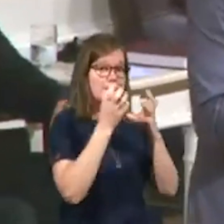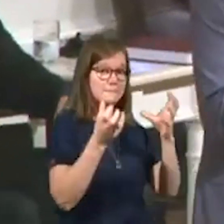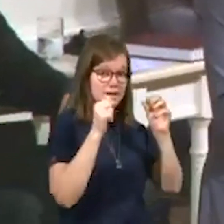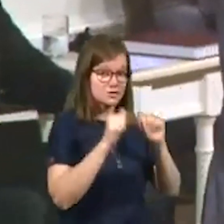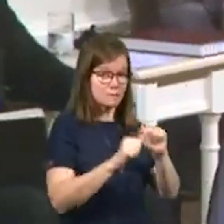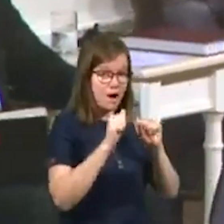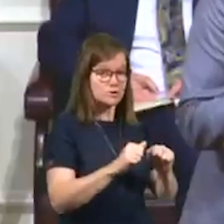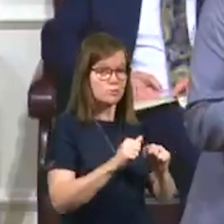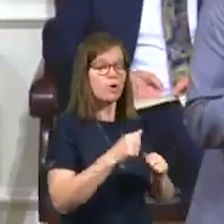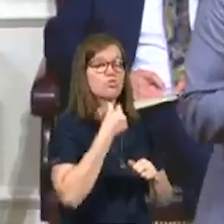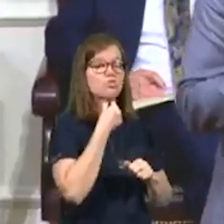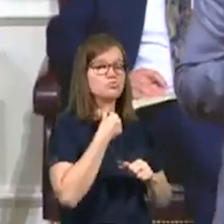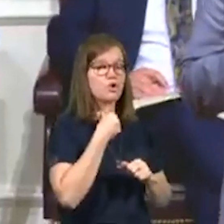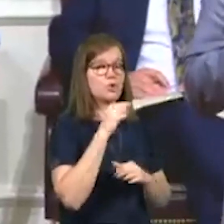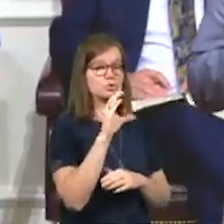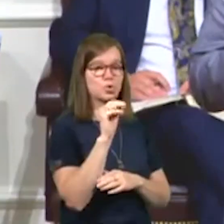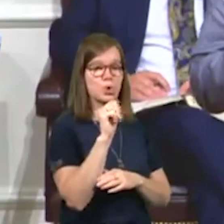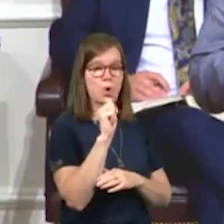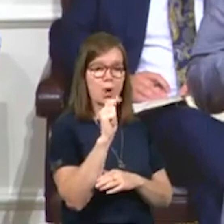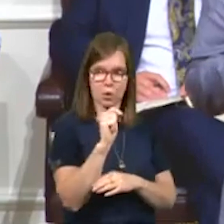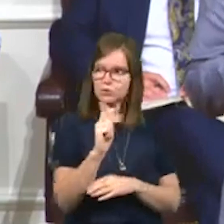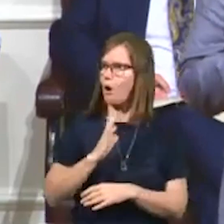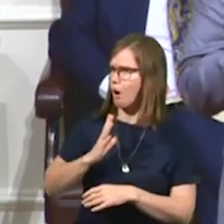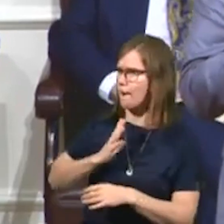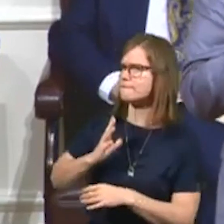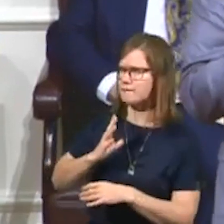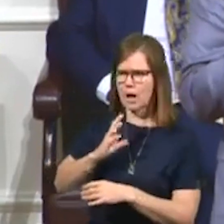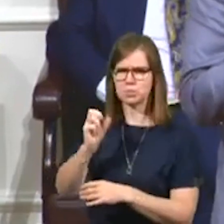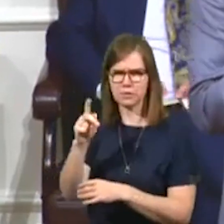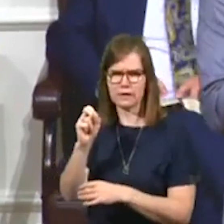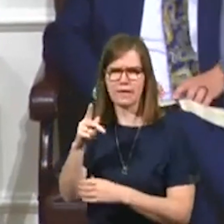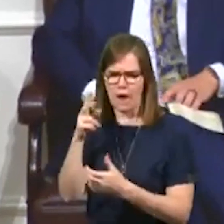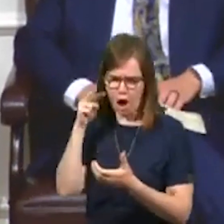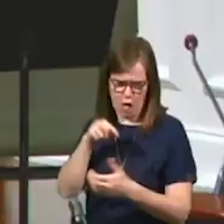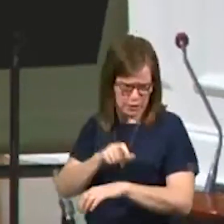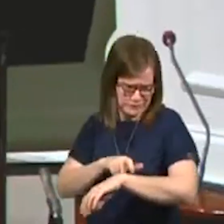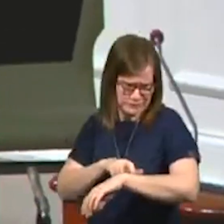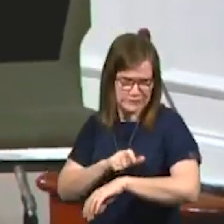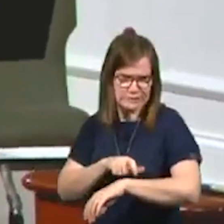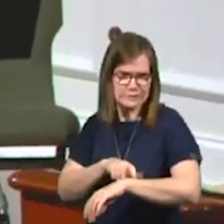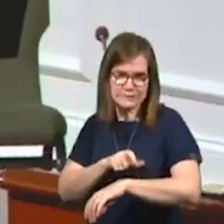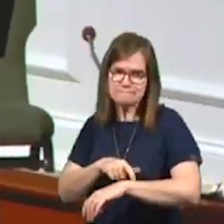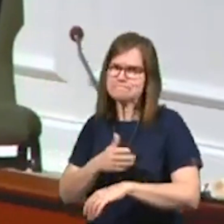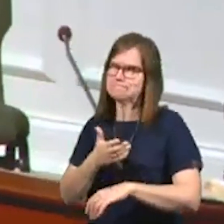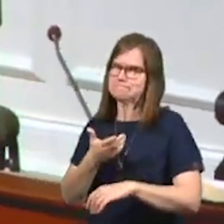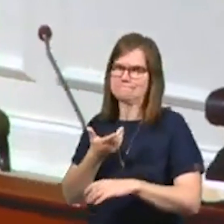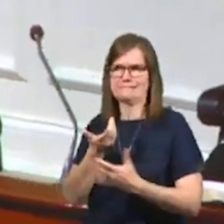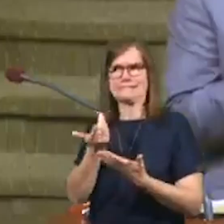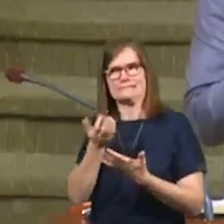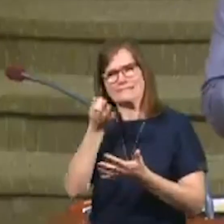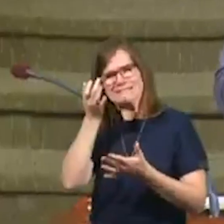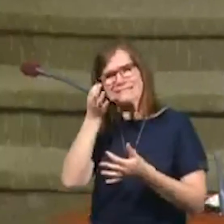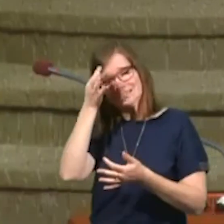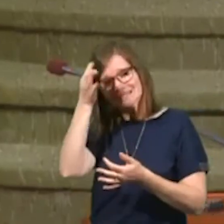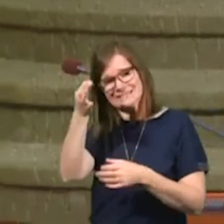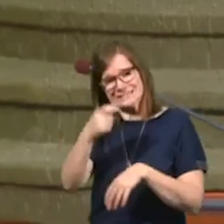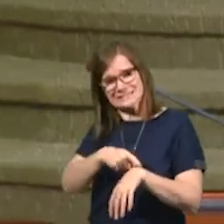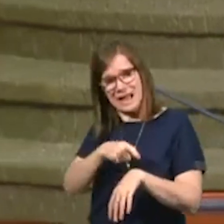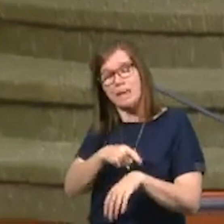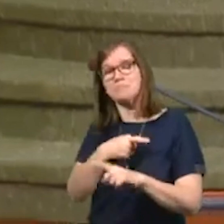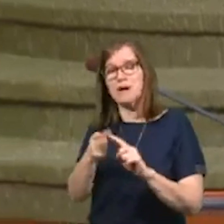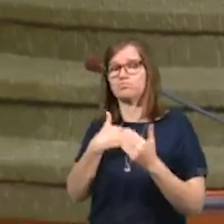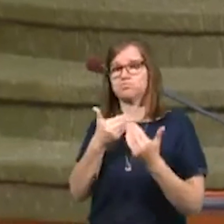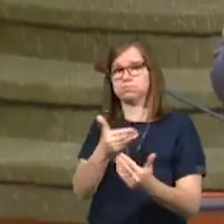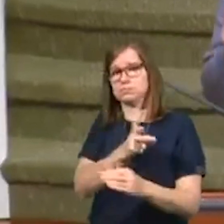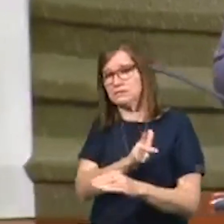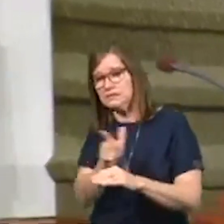can. Throat coat. And I'm thinking, I'm okay. Okay. I'm looking at my watch and my time. And I don't have a whole lot of time, but I pulled off